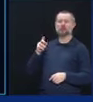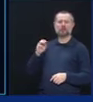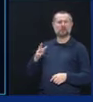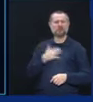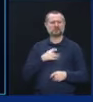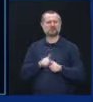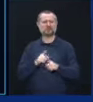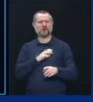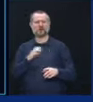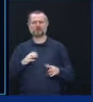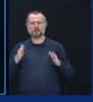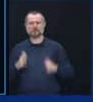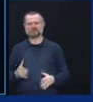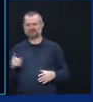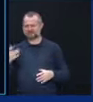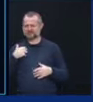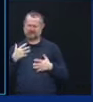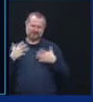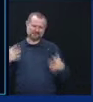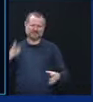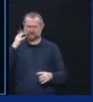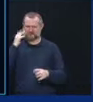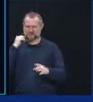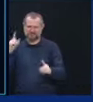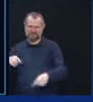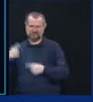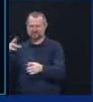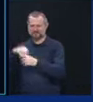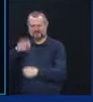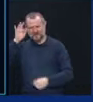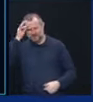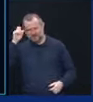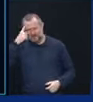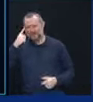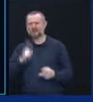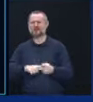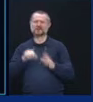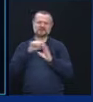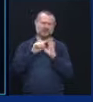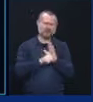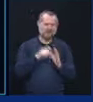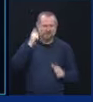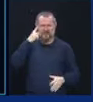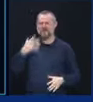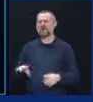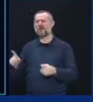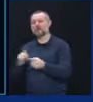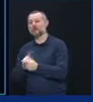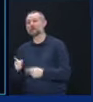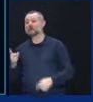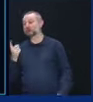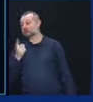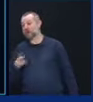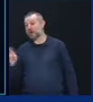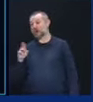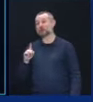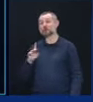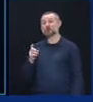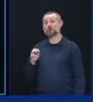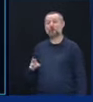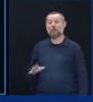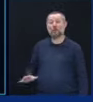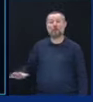a lot of people, federal government, state government, private sector. He's a nationally respected medical